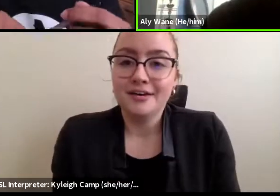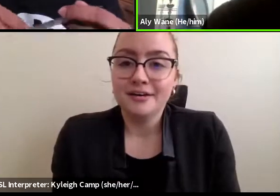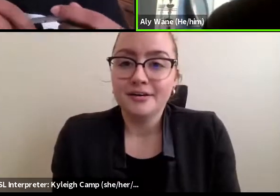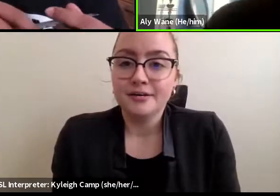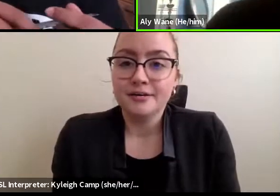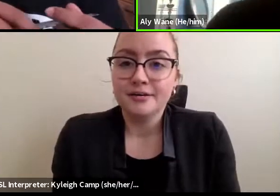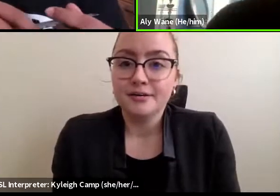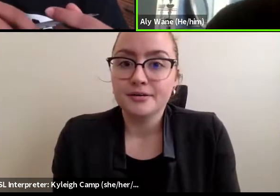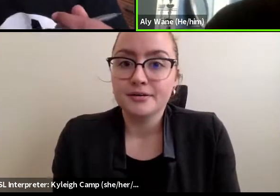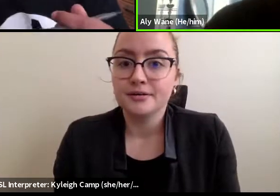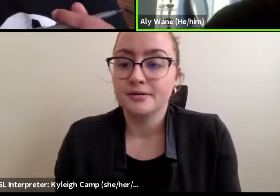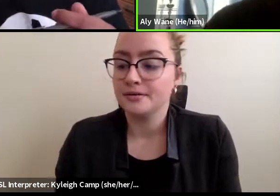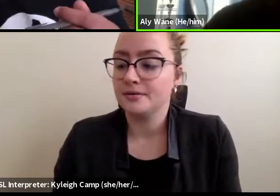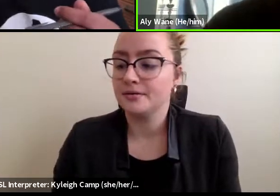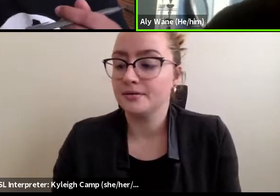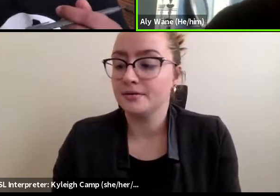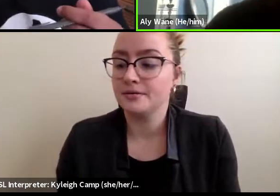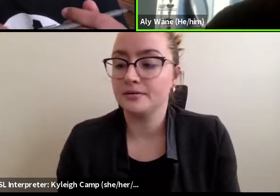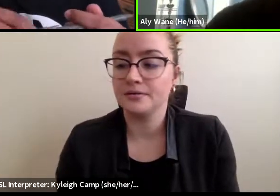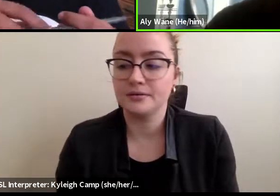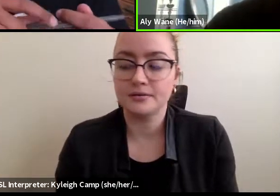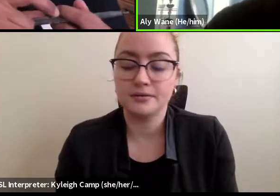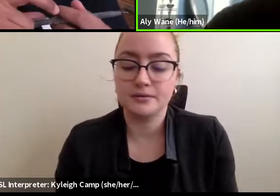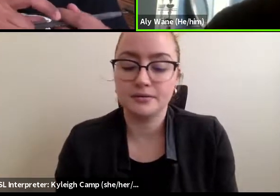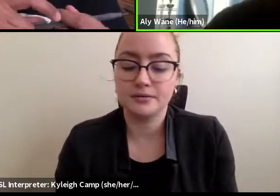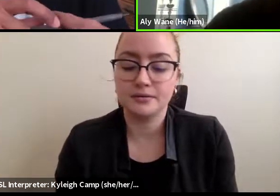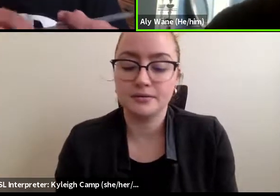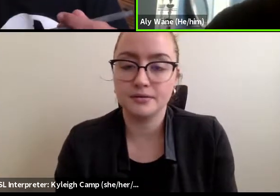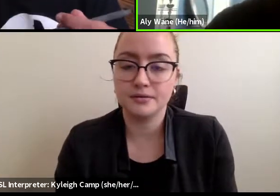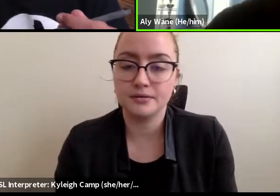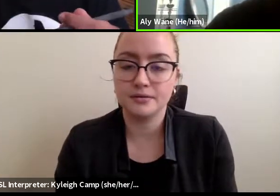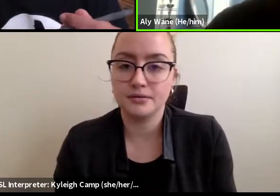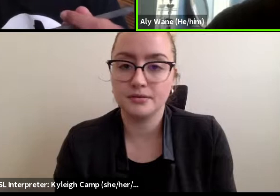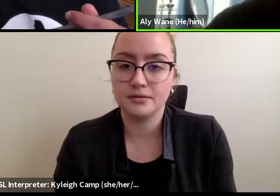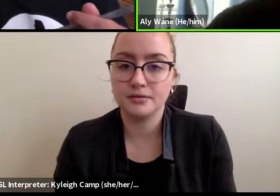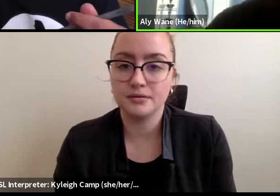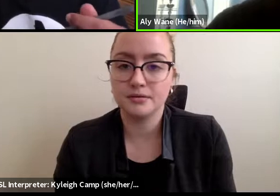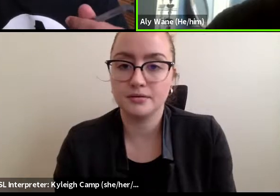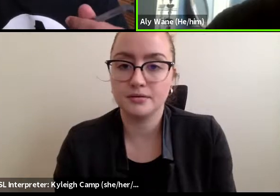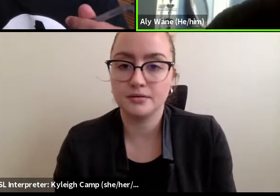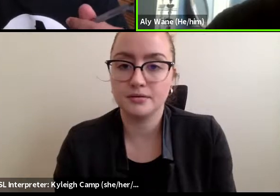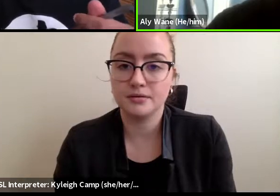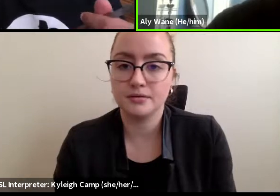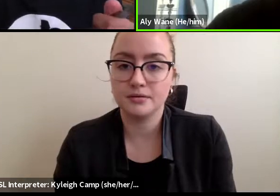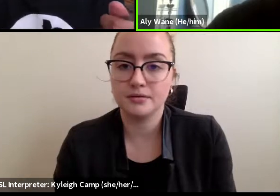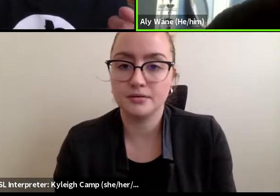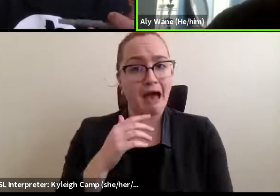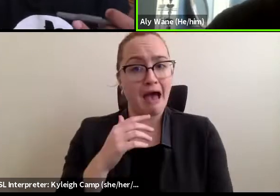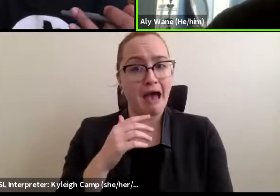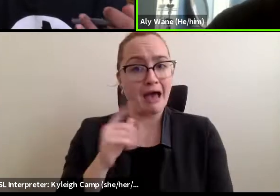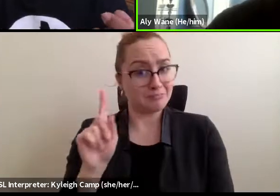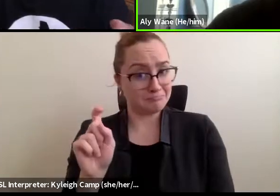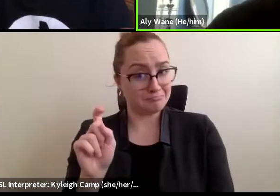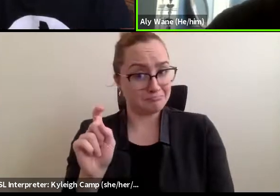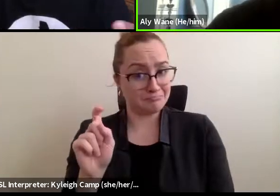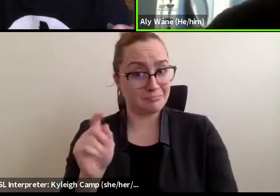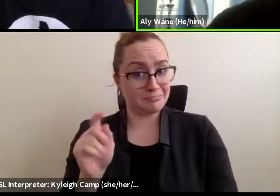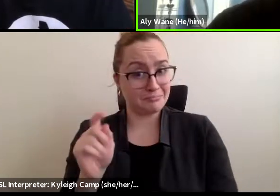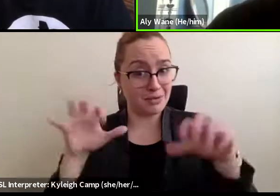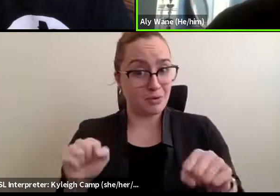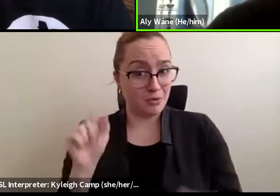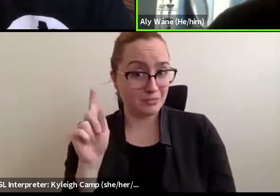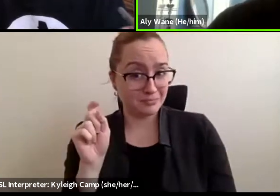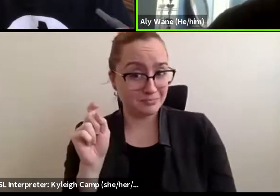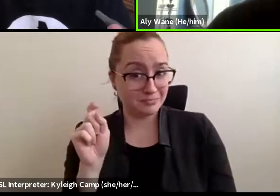Yeah, real quick. I mean, I would even dispute that we are in a post-colonial time. I think that we are in an era of neo-colonialism